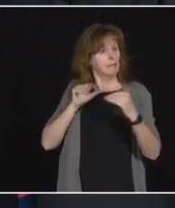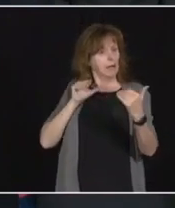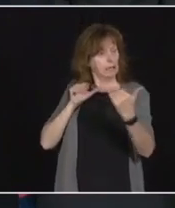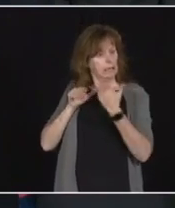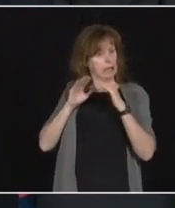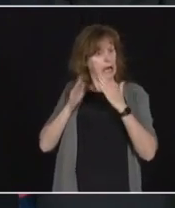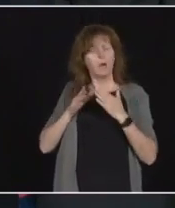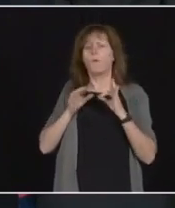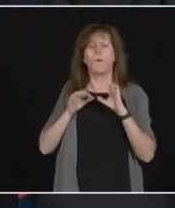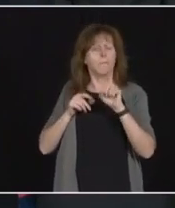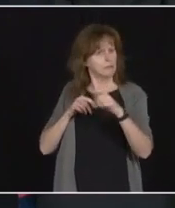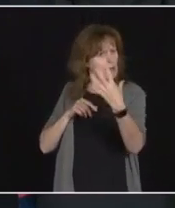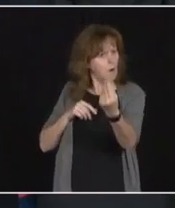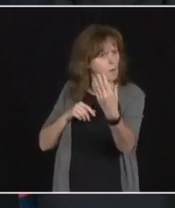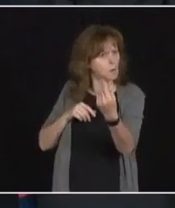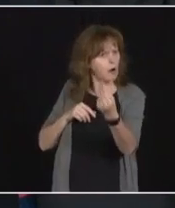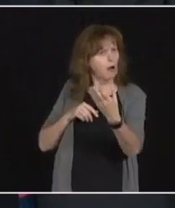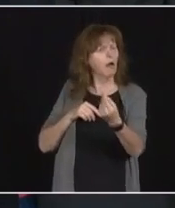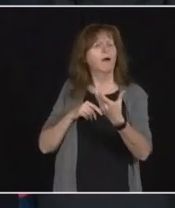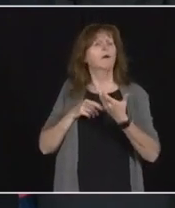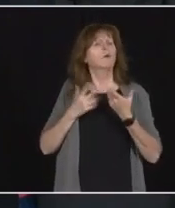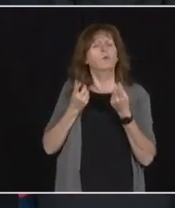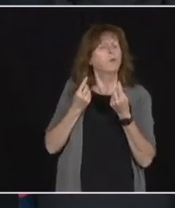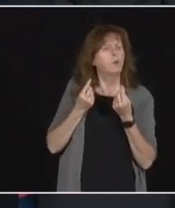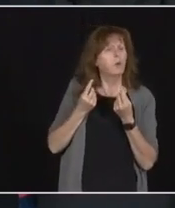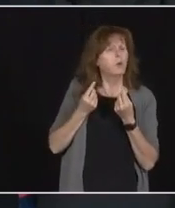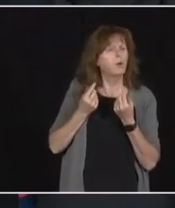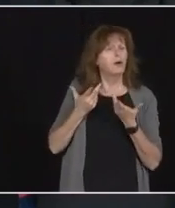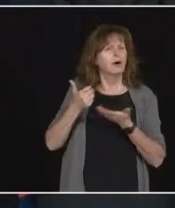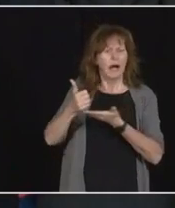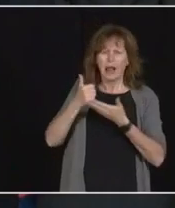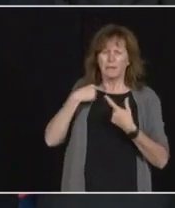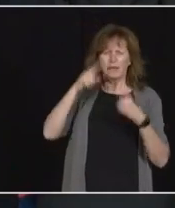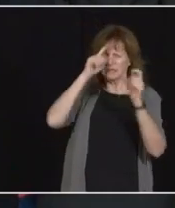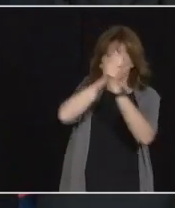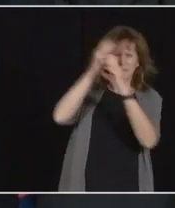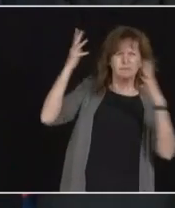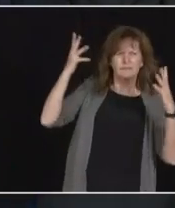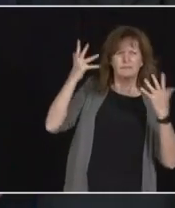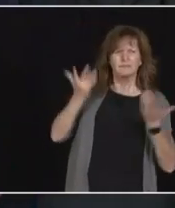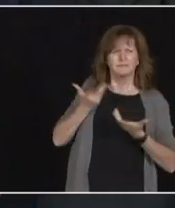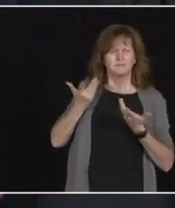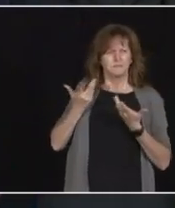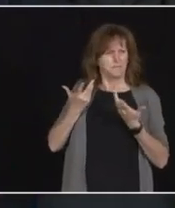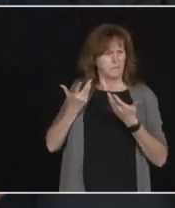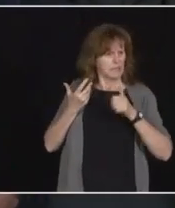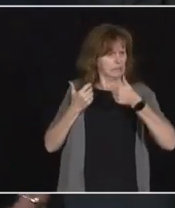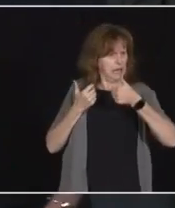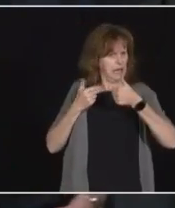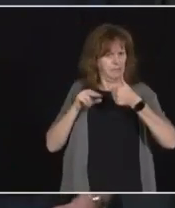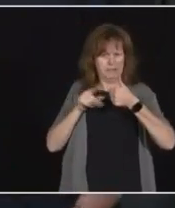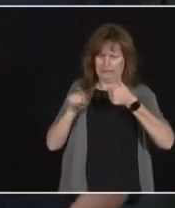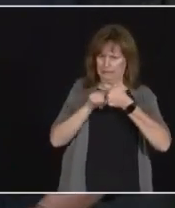allowed to have with these people? Can you guys help us figure all this out? Sure. I'll pass it over Minister of Health.